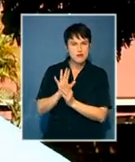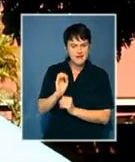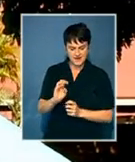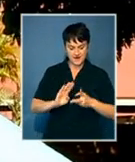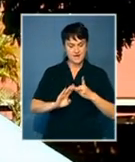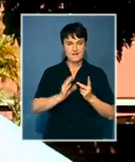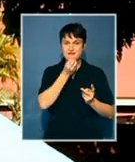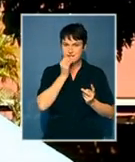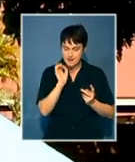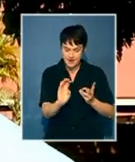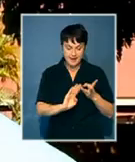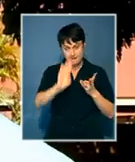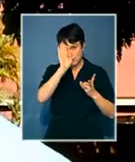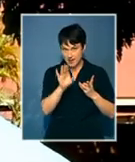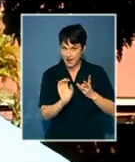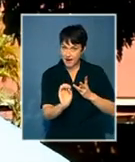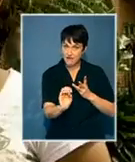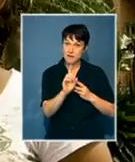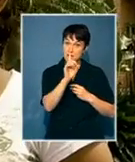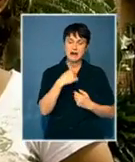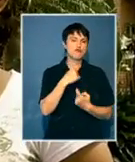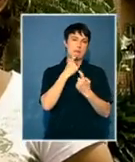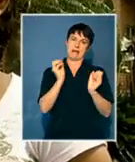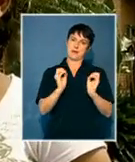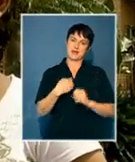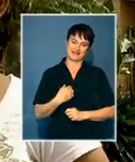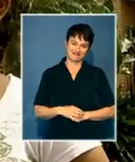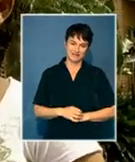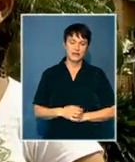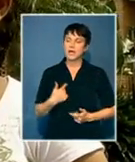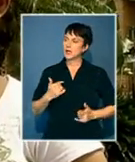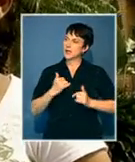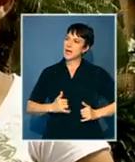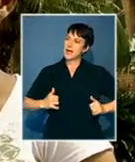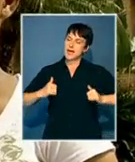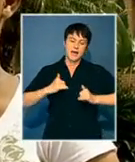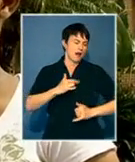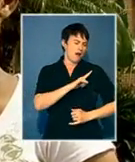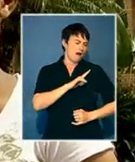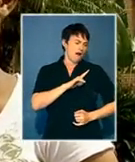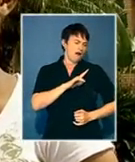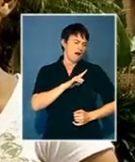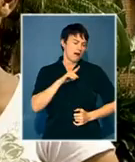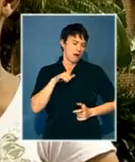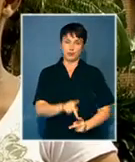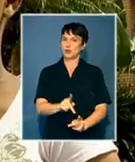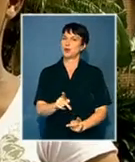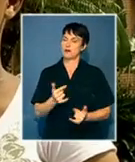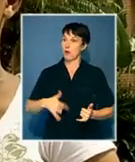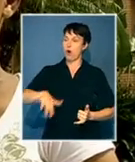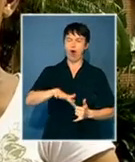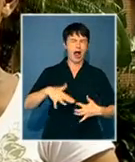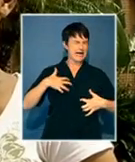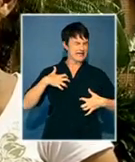meals, and accommodation. But so far, I can't complain. We've been waiting for this opportunity for a long time now. think everyone is super